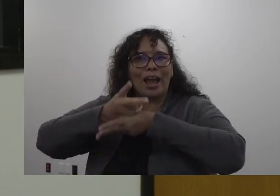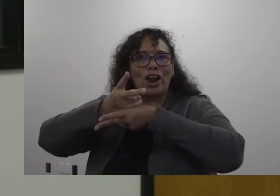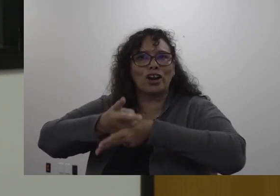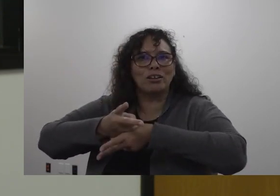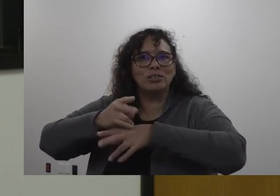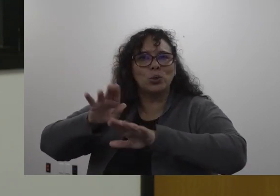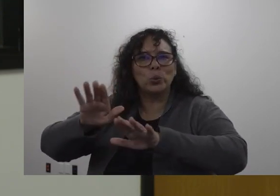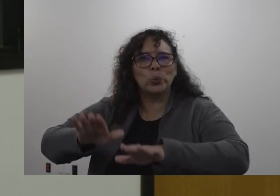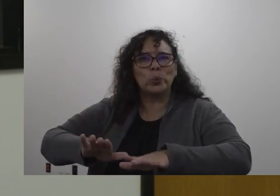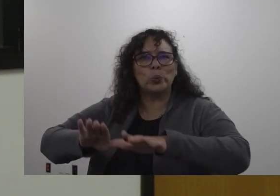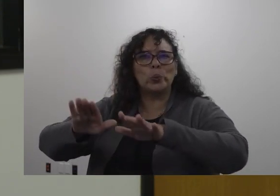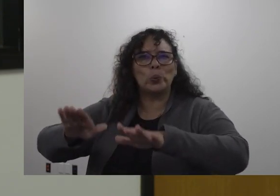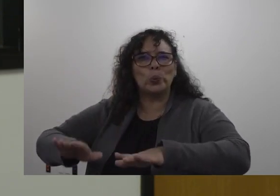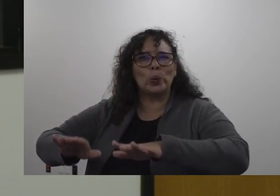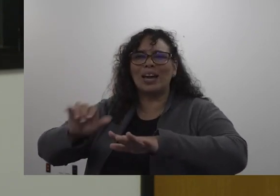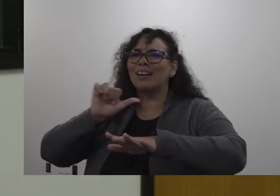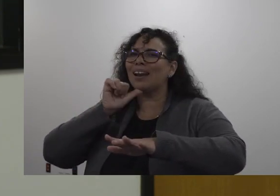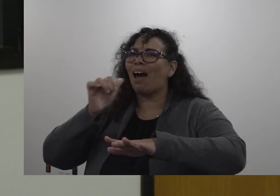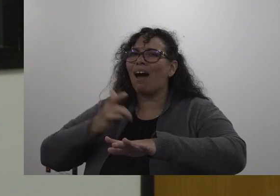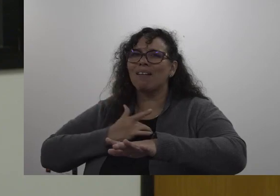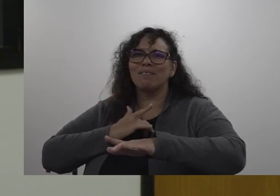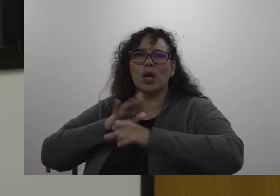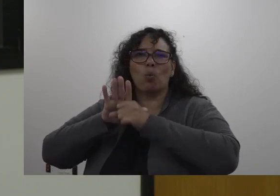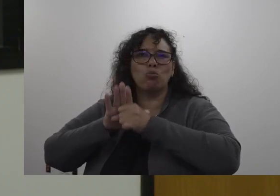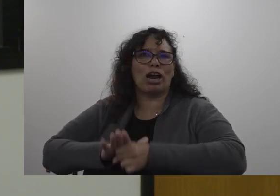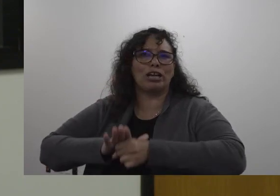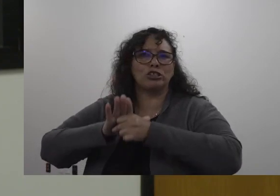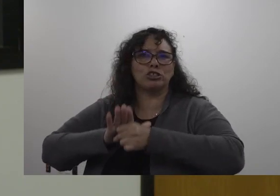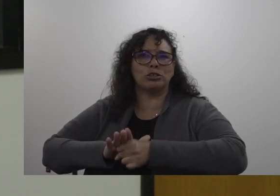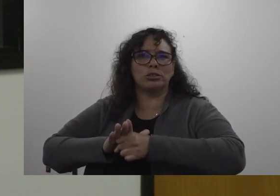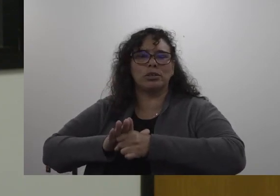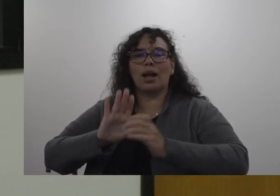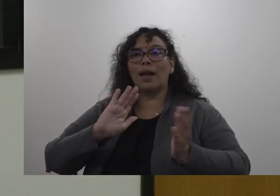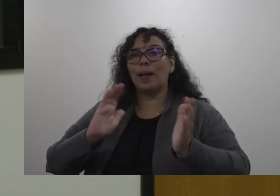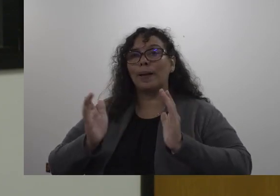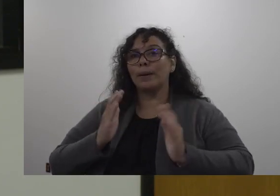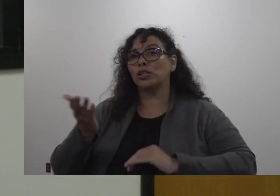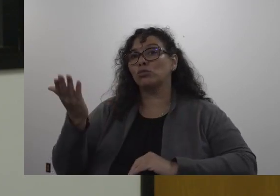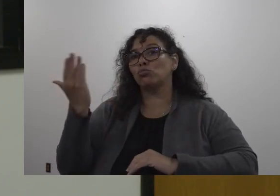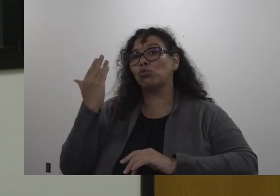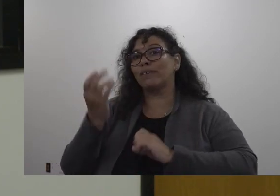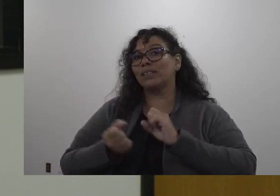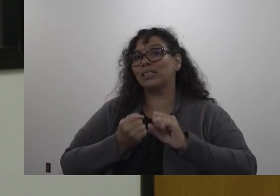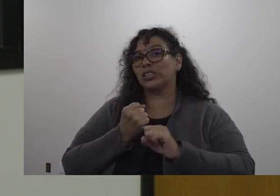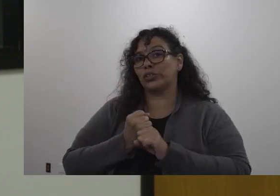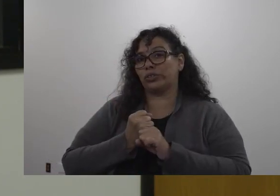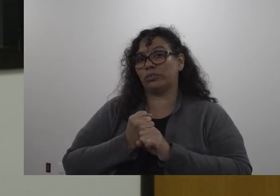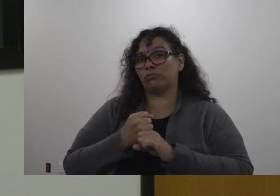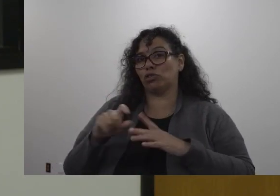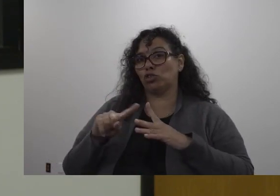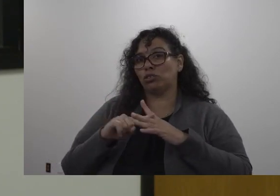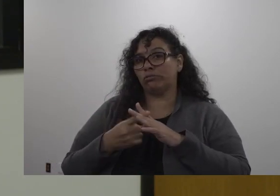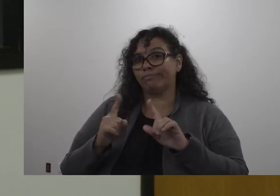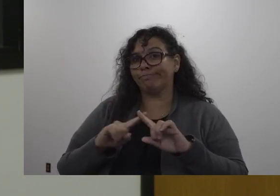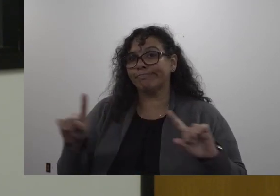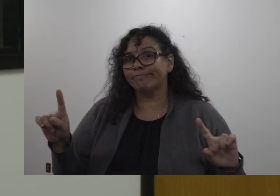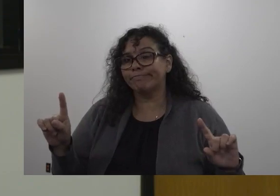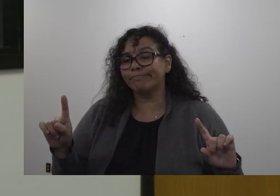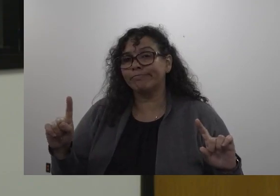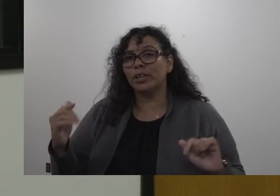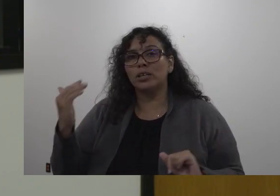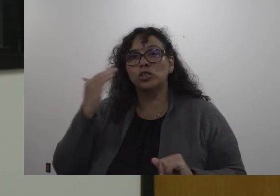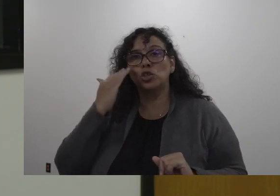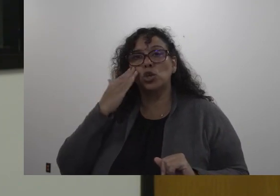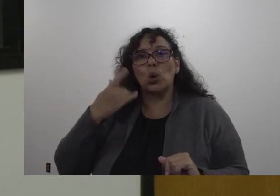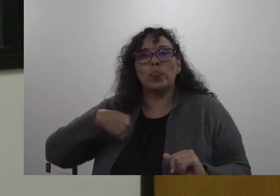and to not feel the pressure that they may have felt in previous years to start in the way that they've started and to really know that